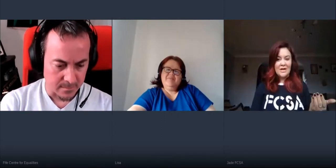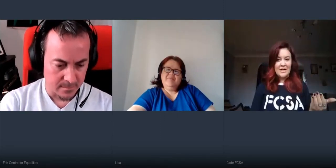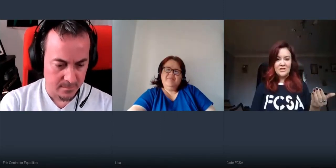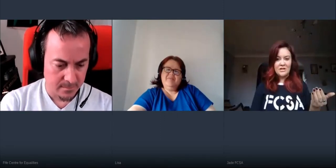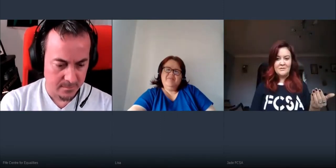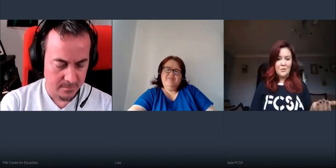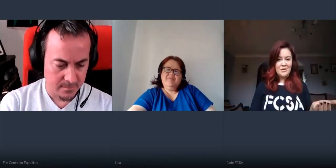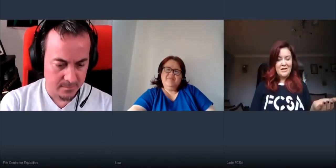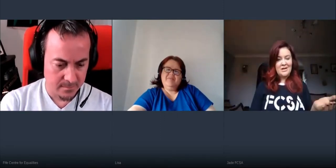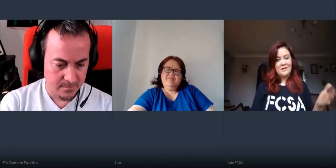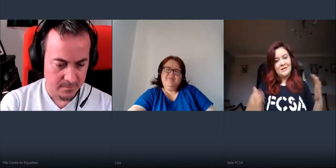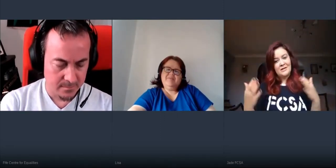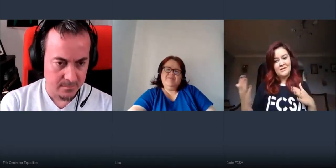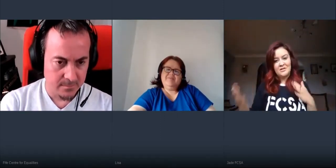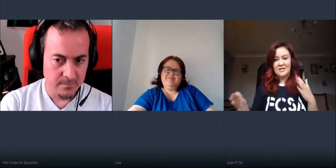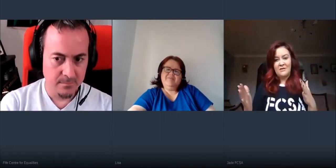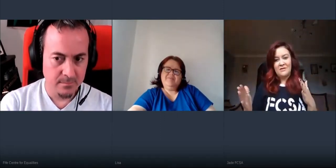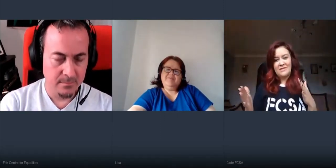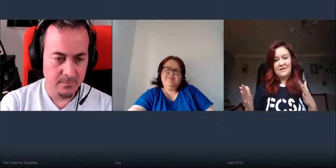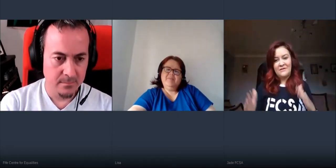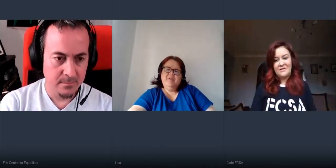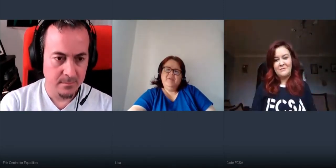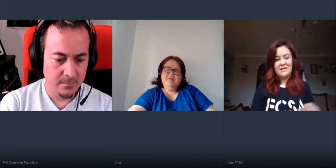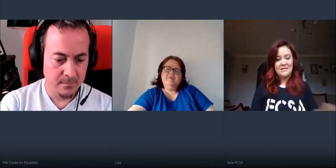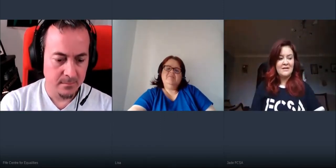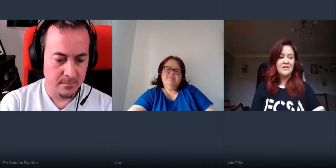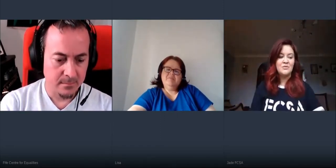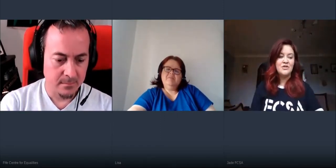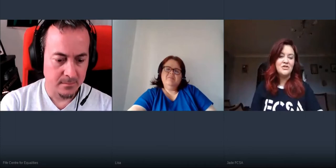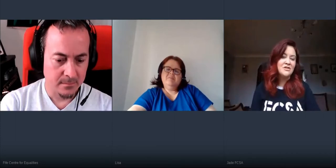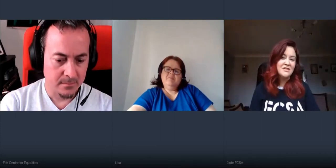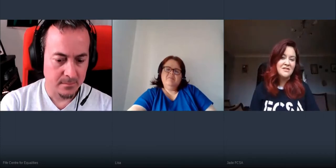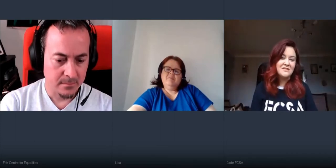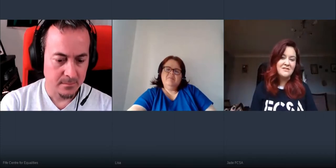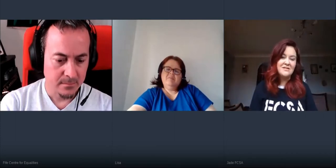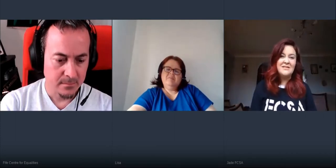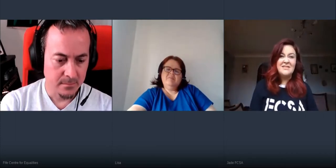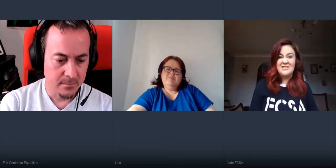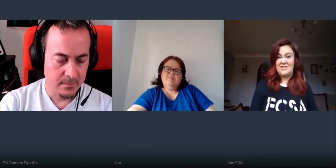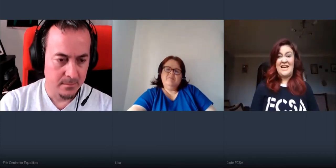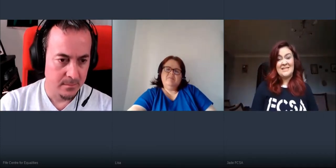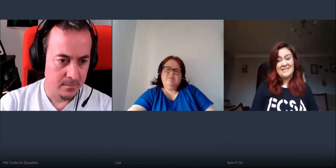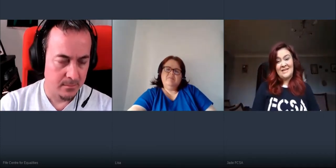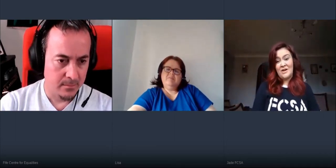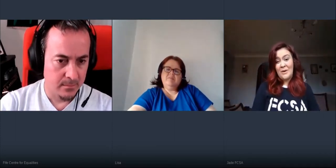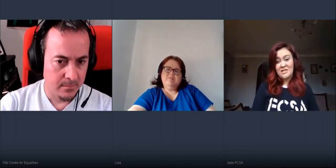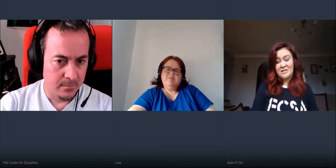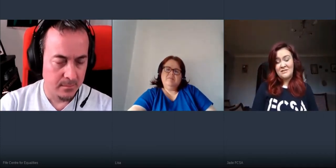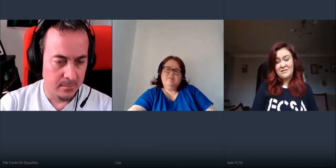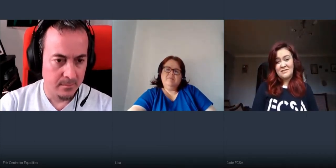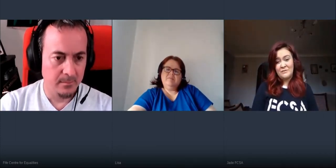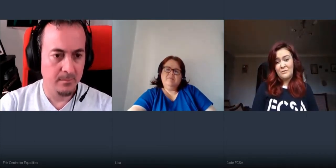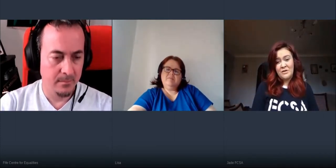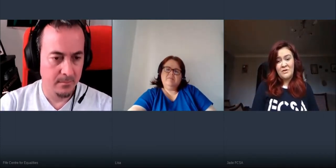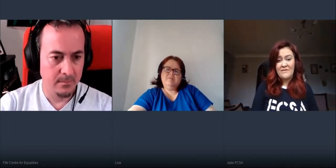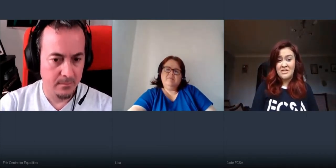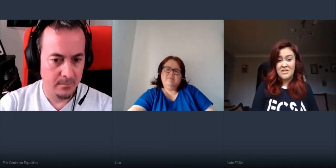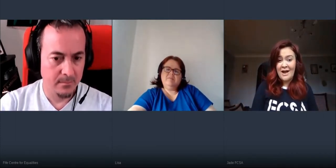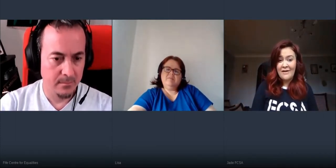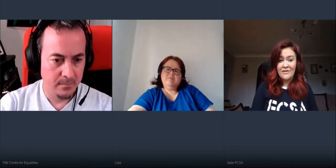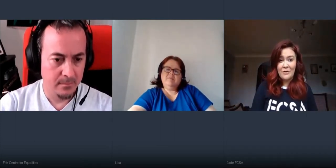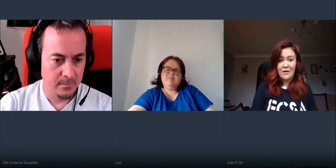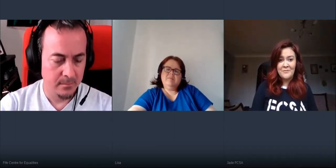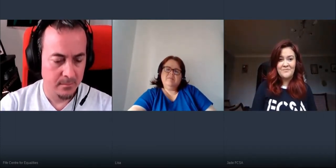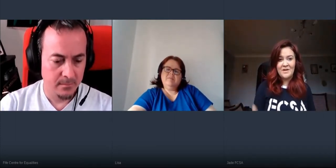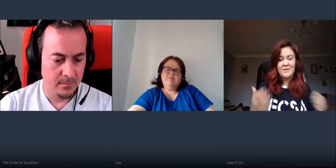stretching more than anything and then just had a lot of 10 15 minutes at the end where students could just ask any questions you know have a chat